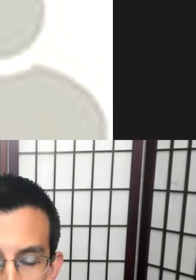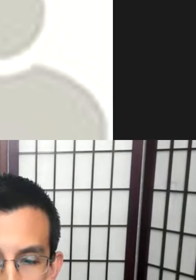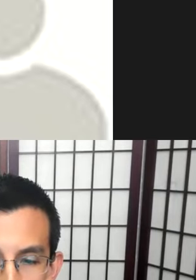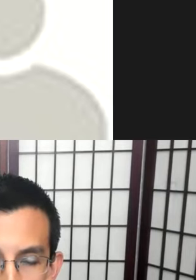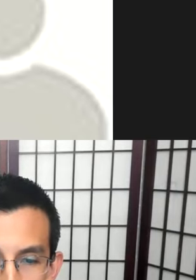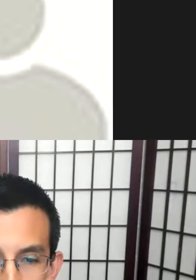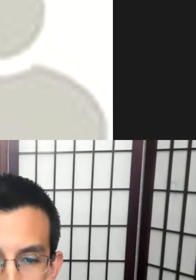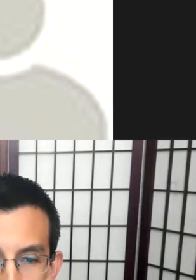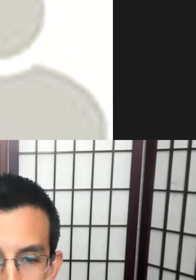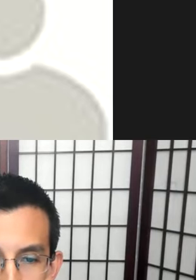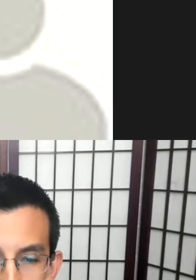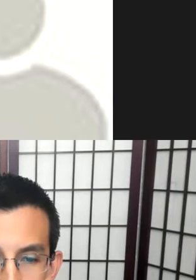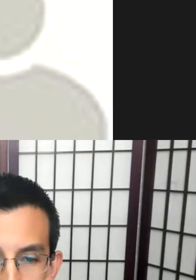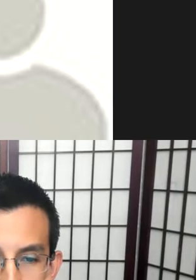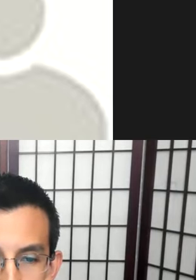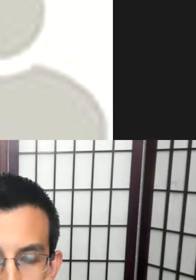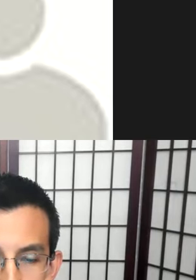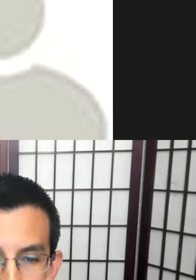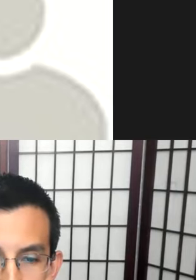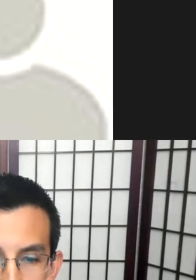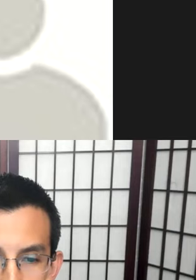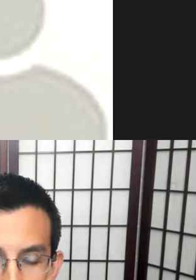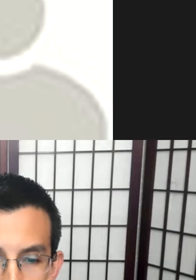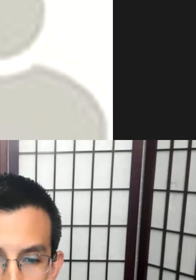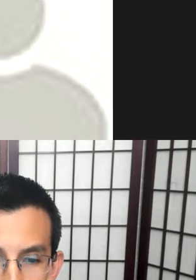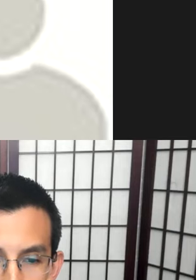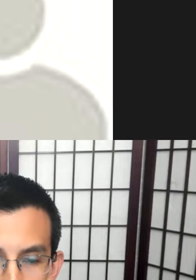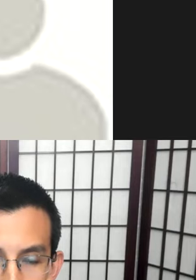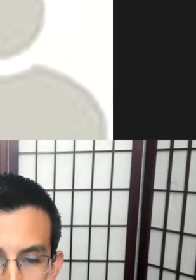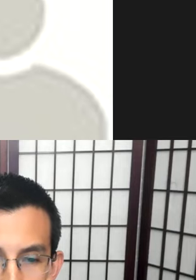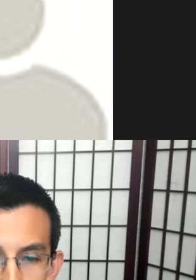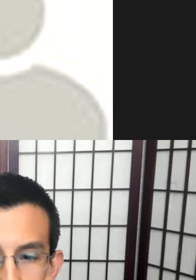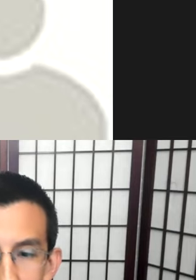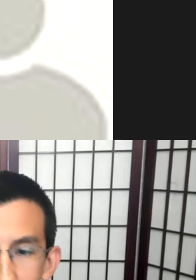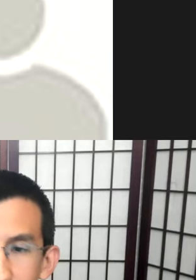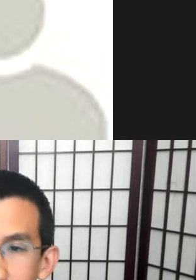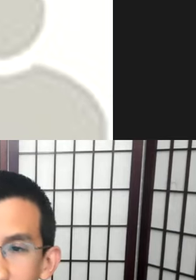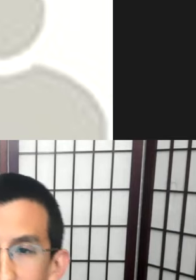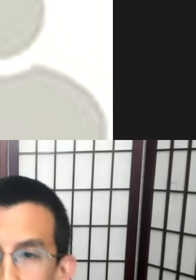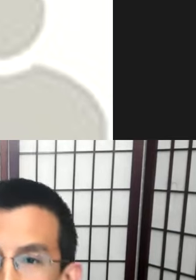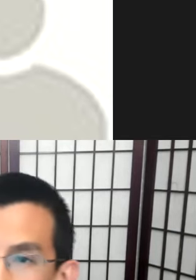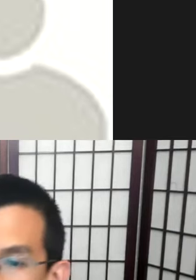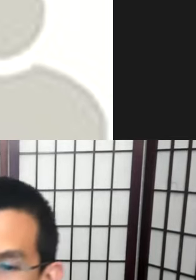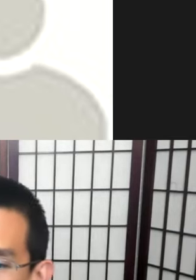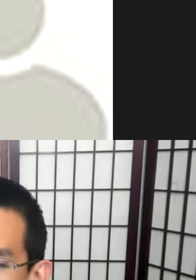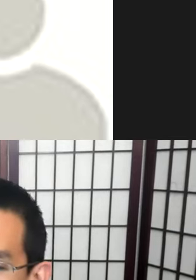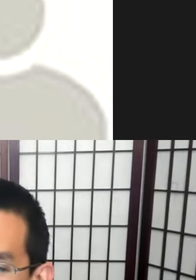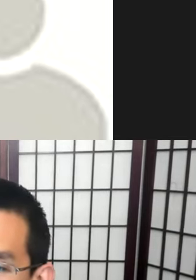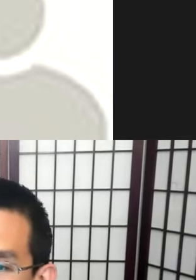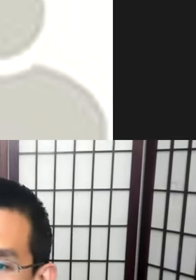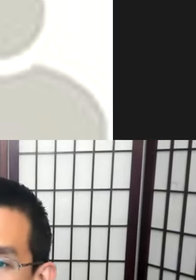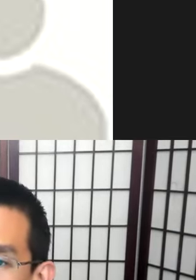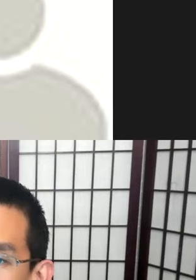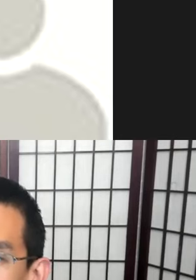it originated from. How would you suggest we could begin to change that the same for institutions or agencies that use the term